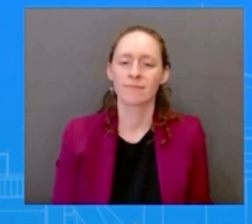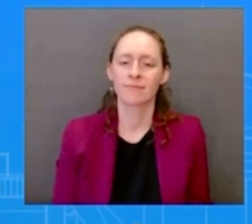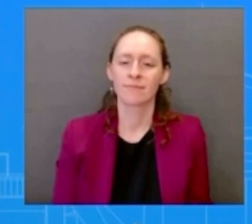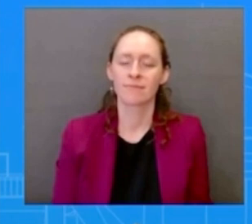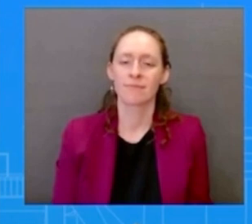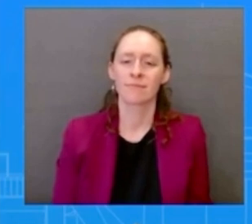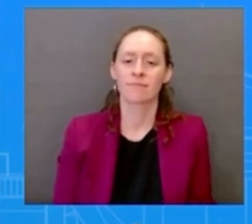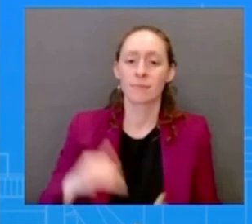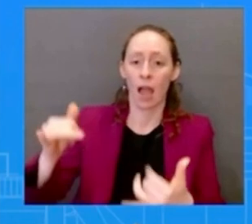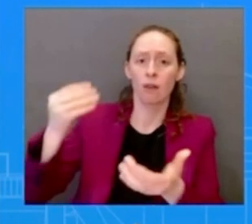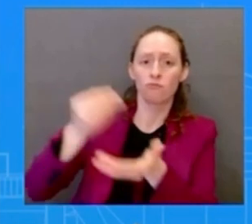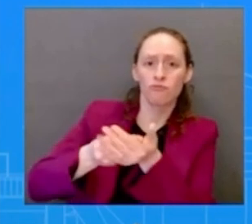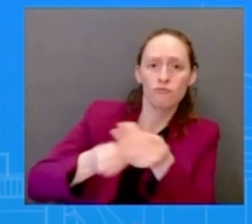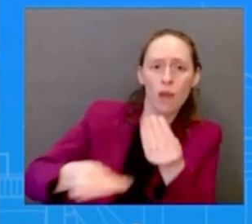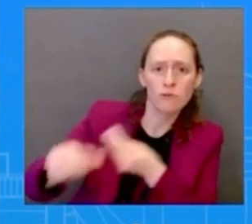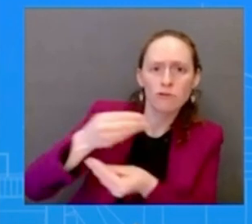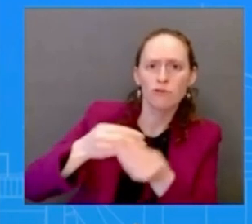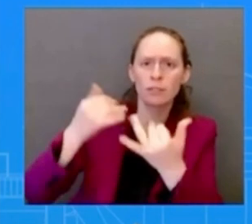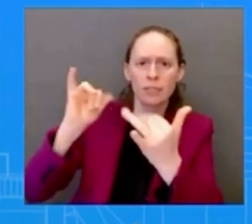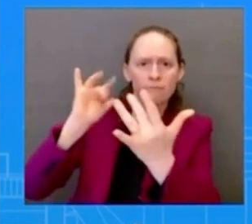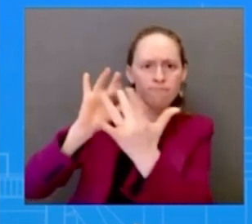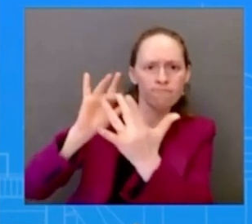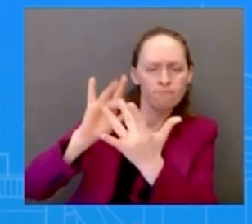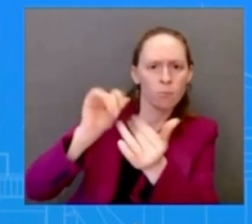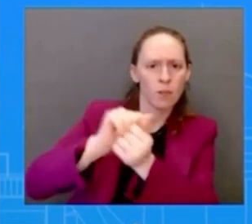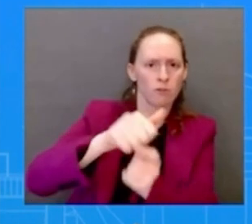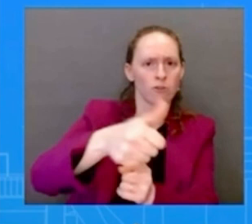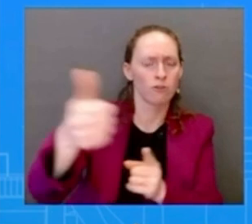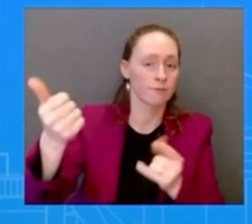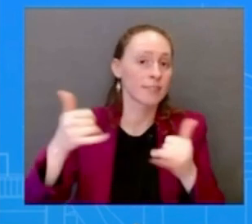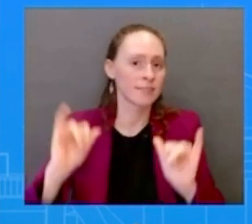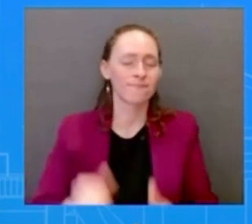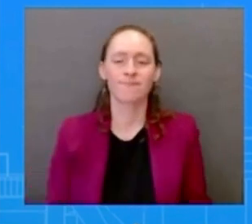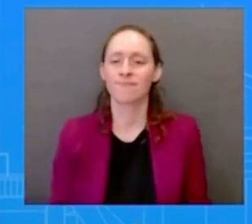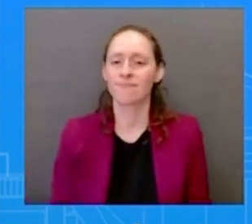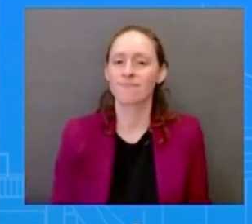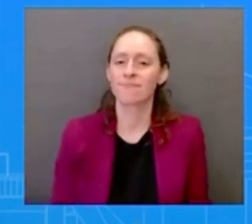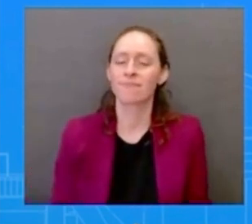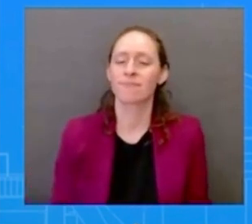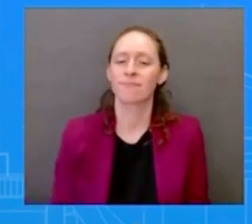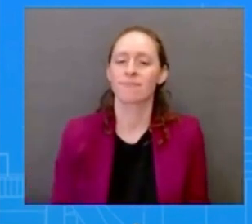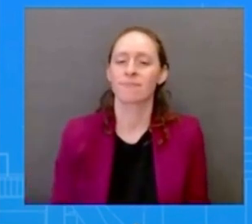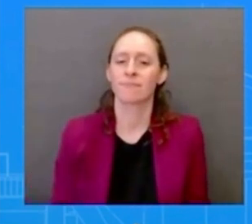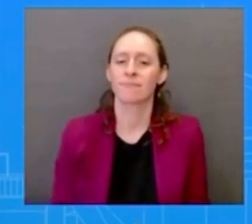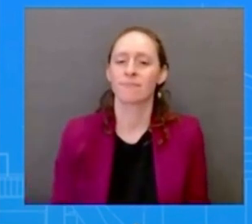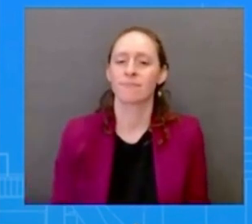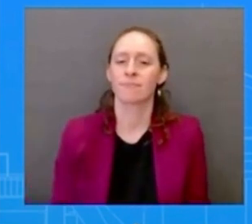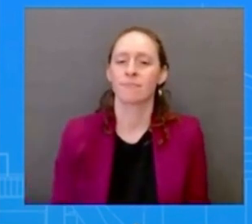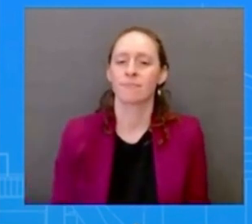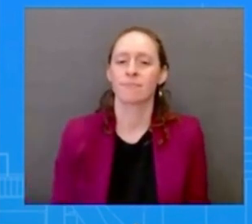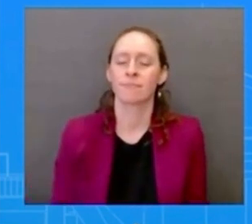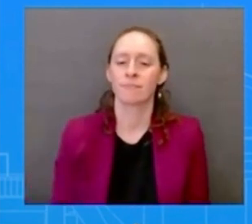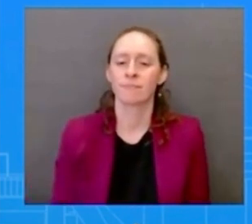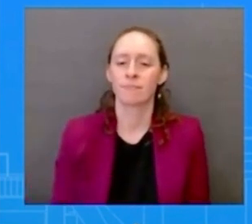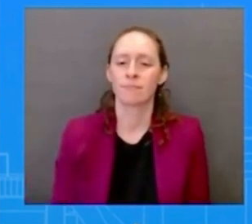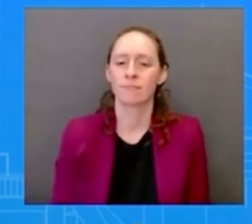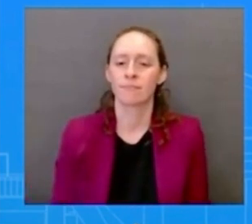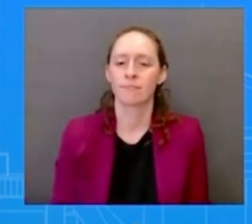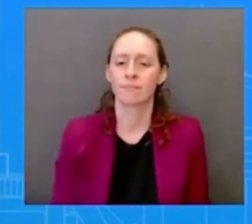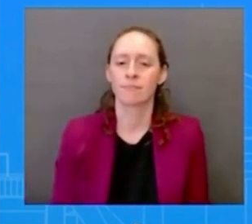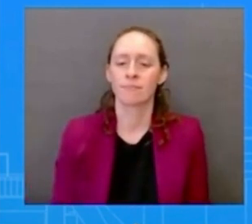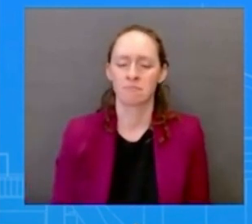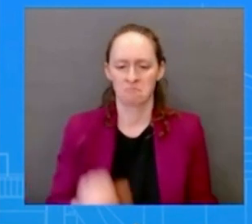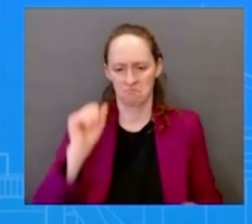i just want one to see what the biden administration's policy on this is do you discourage further